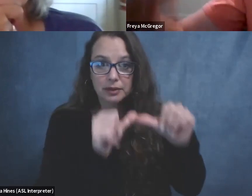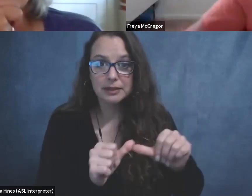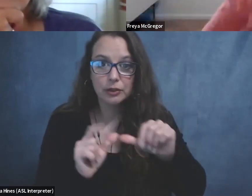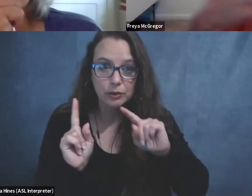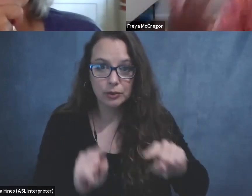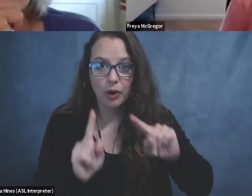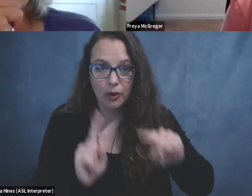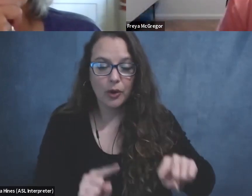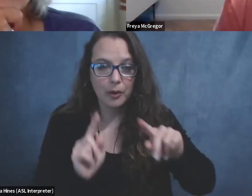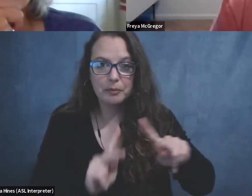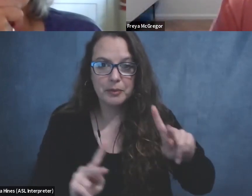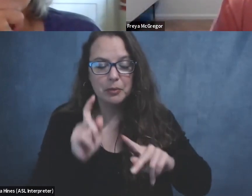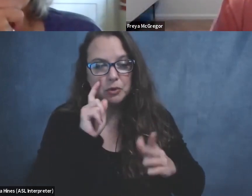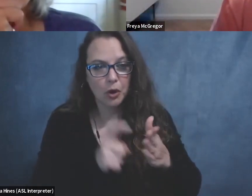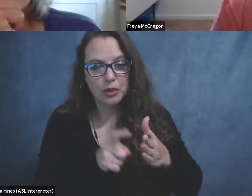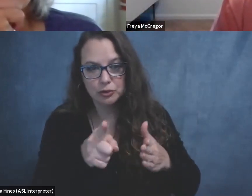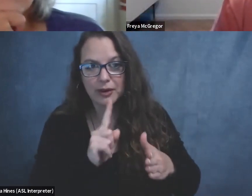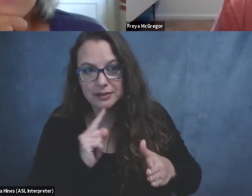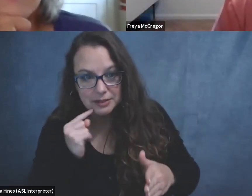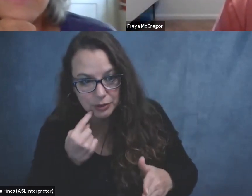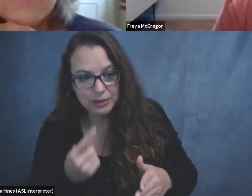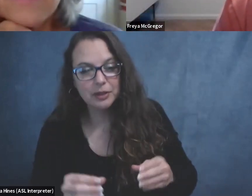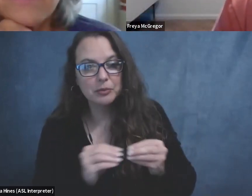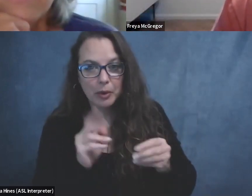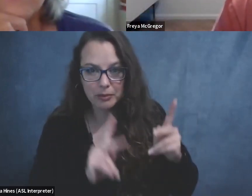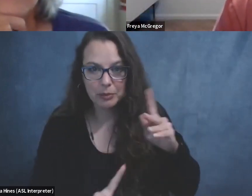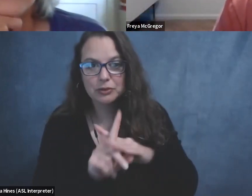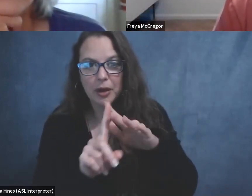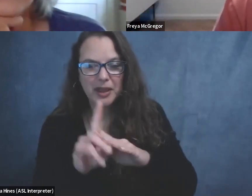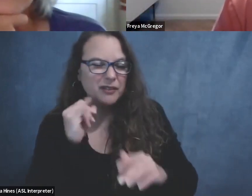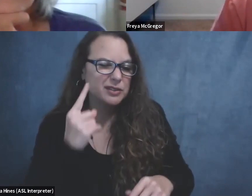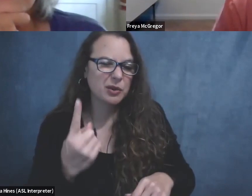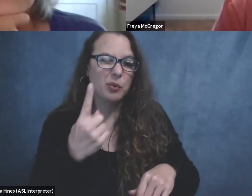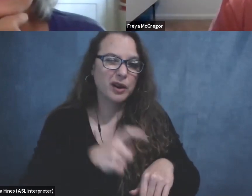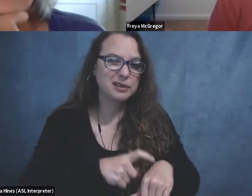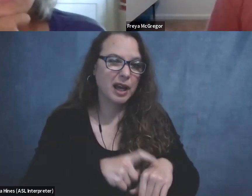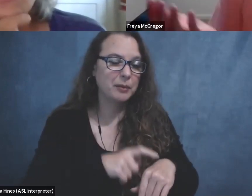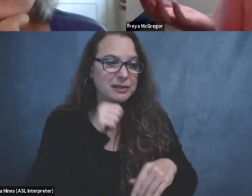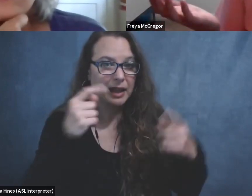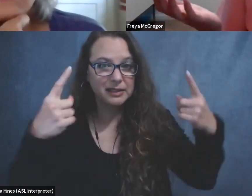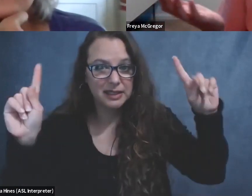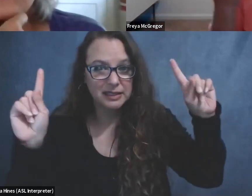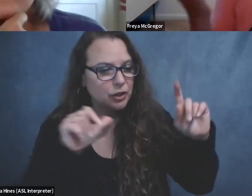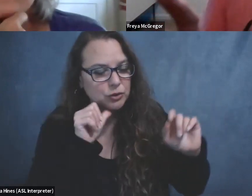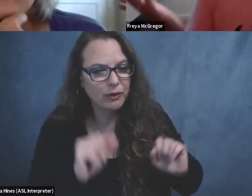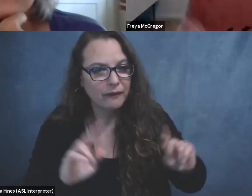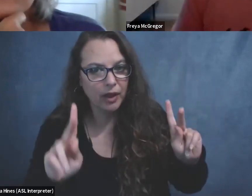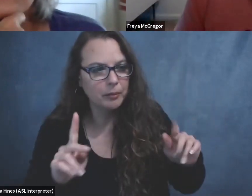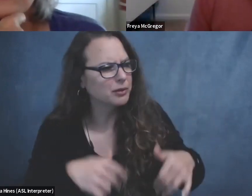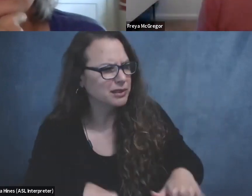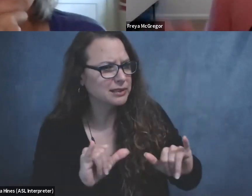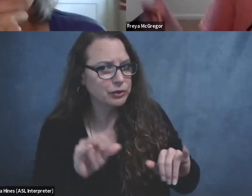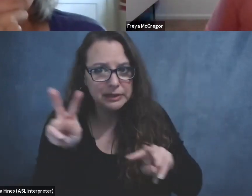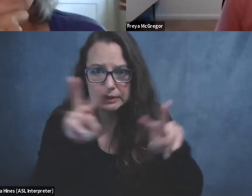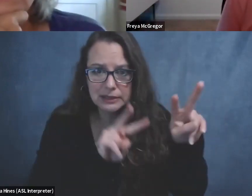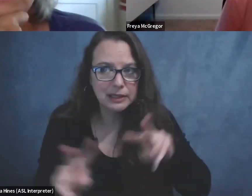you know, slowly more and more people will start showing up. So if you do it once and it's not a raging success, don't give up because you'll still see birds or hear birds or